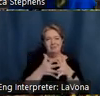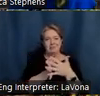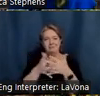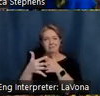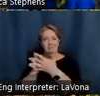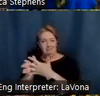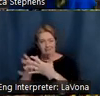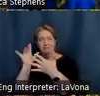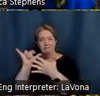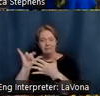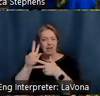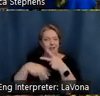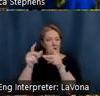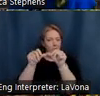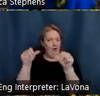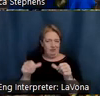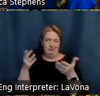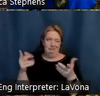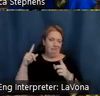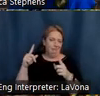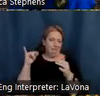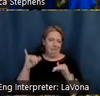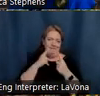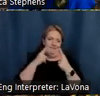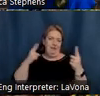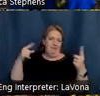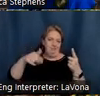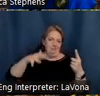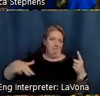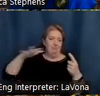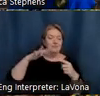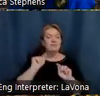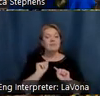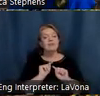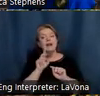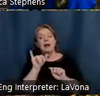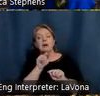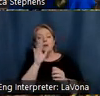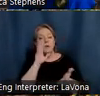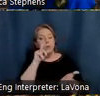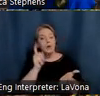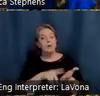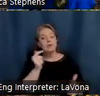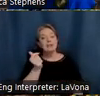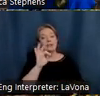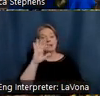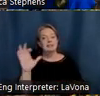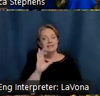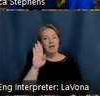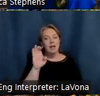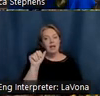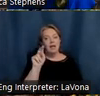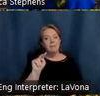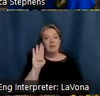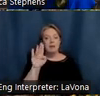area. Venture out a bit further and visit the picturesque scene created by the 19th century bean blossom covered